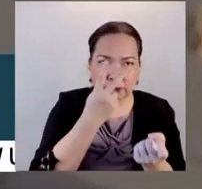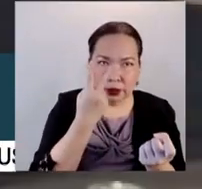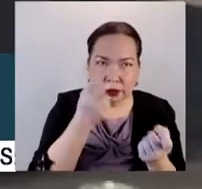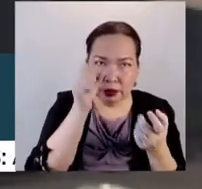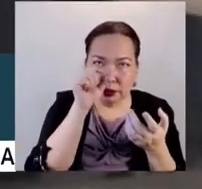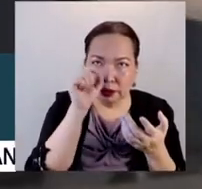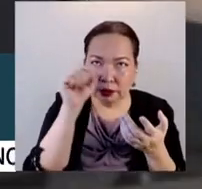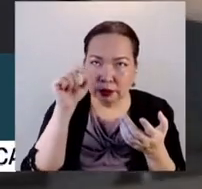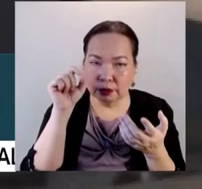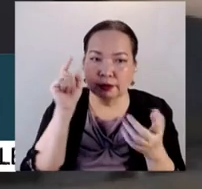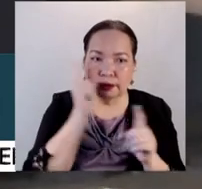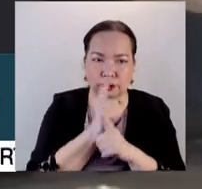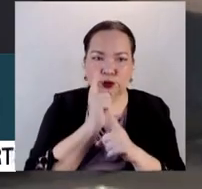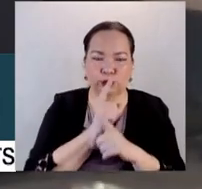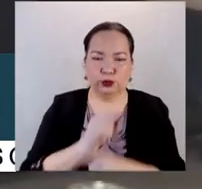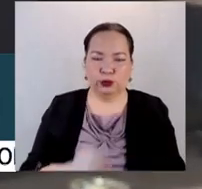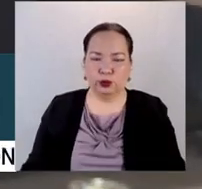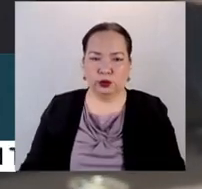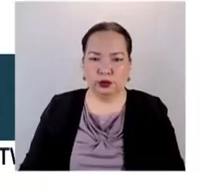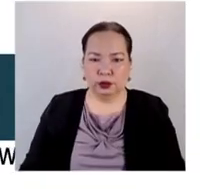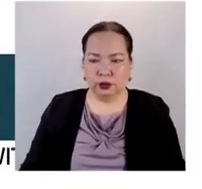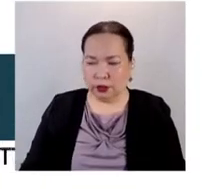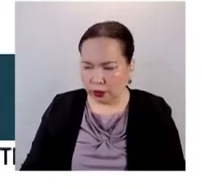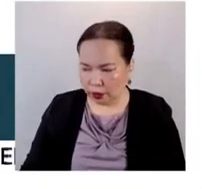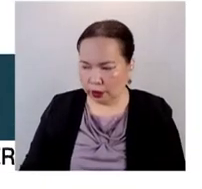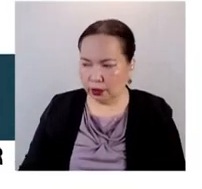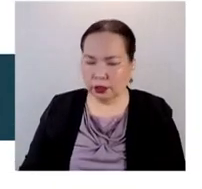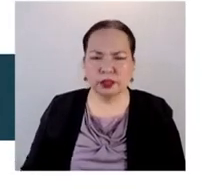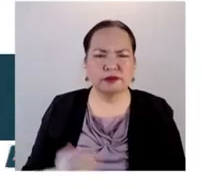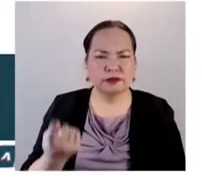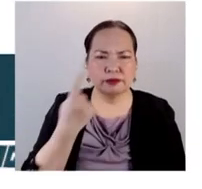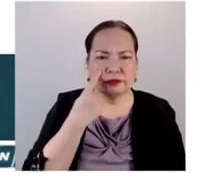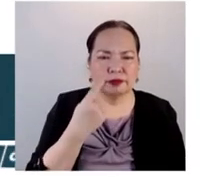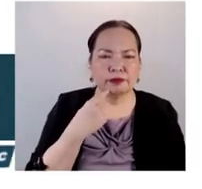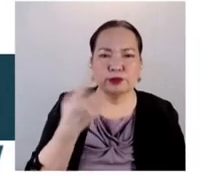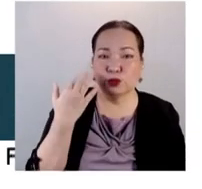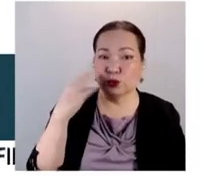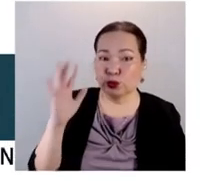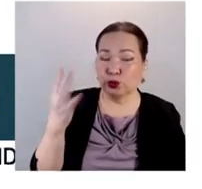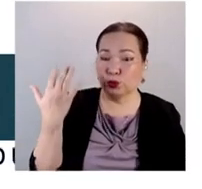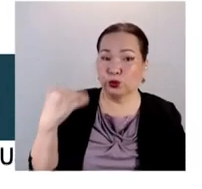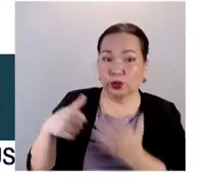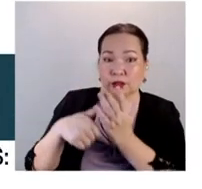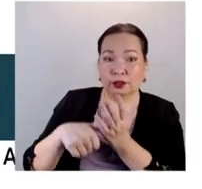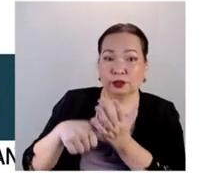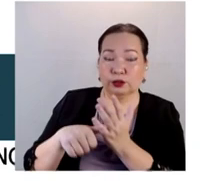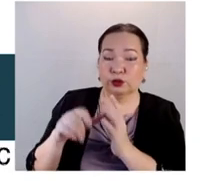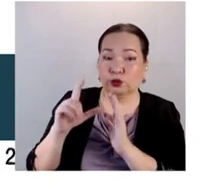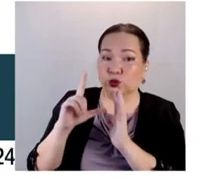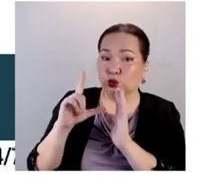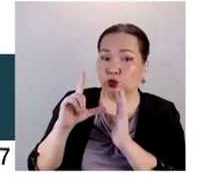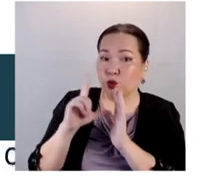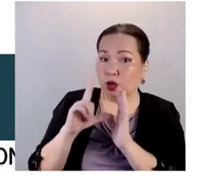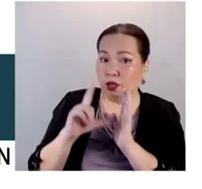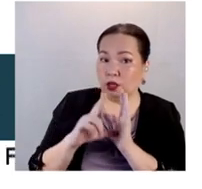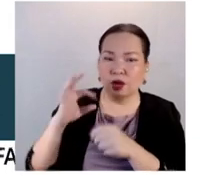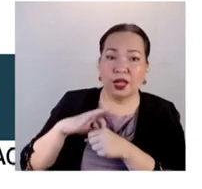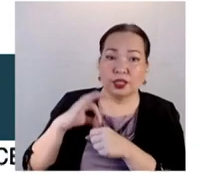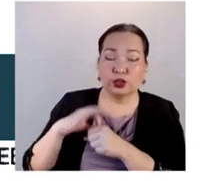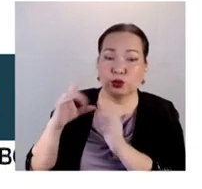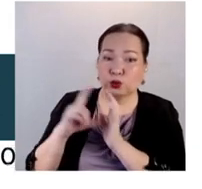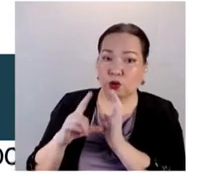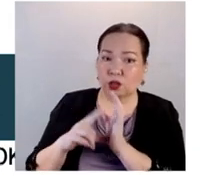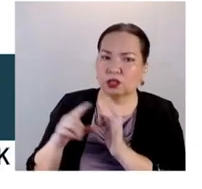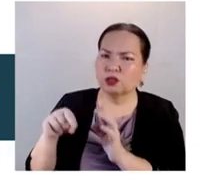votes are being counted. Tell me something, Chairman Garcia. When you were an election lawyer, what did you see that made you question